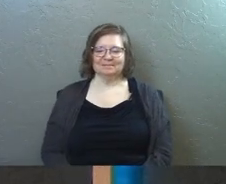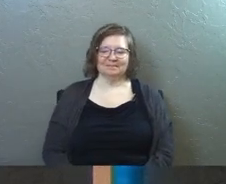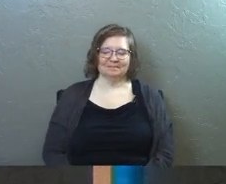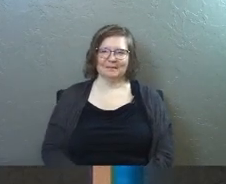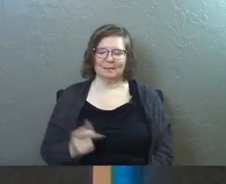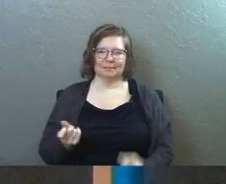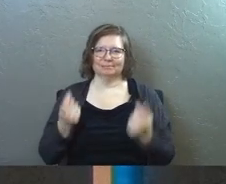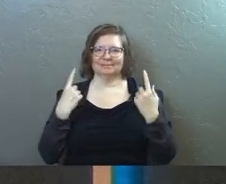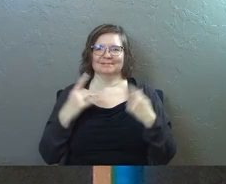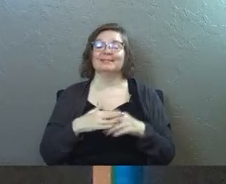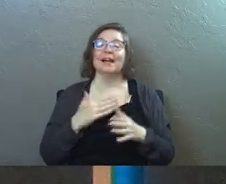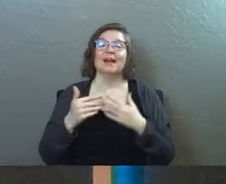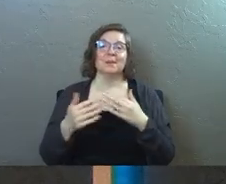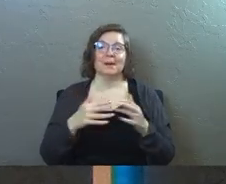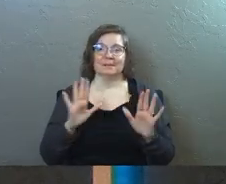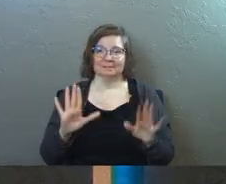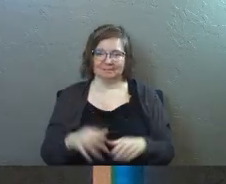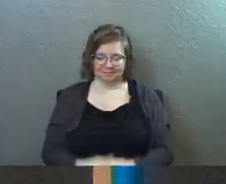anyway